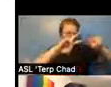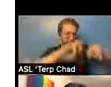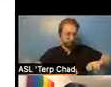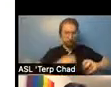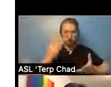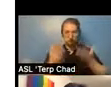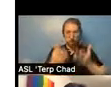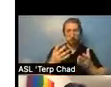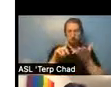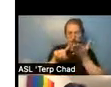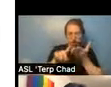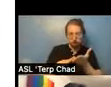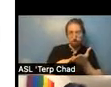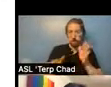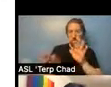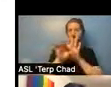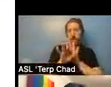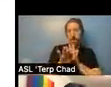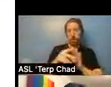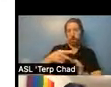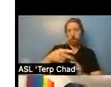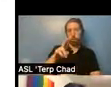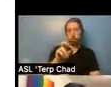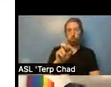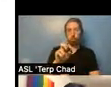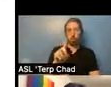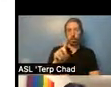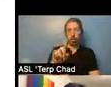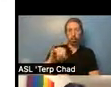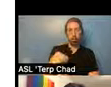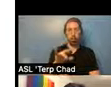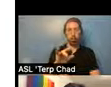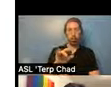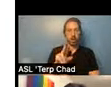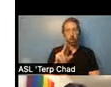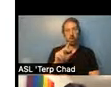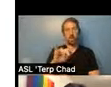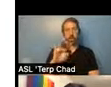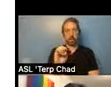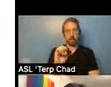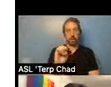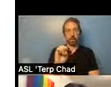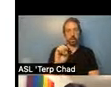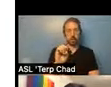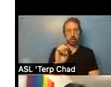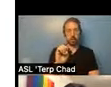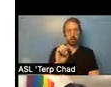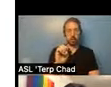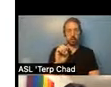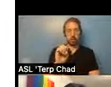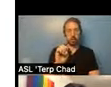um, uh, properly placed. So that was, uh, the, the 147 and some people called it the creaming bill.